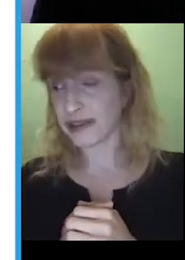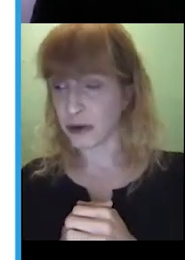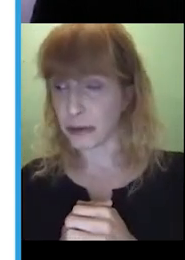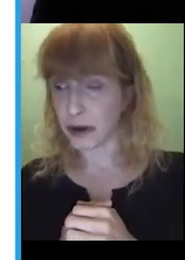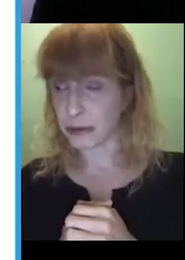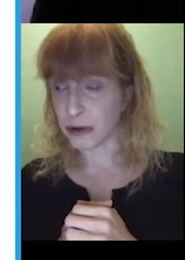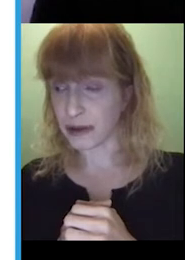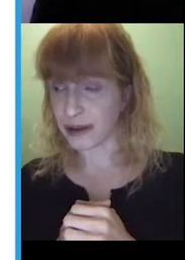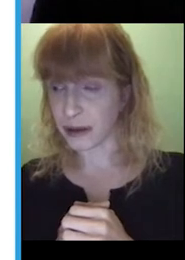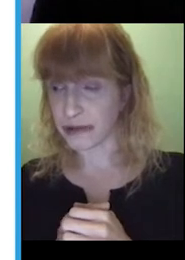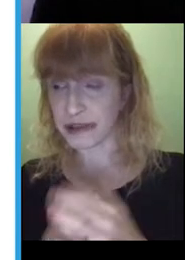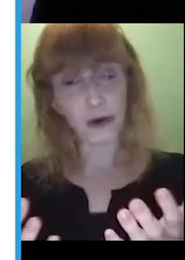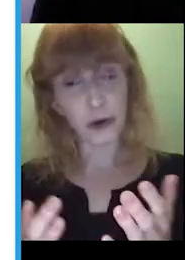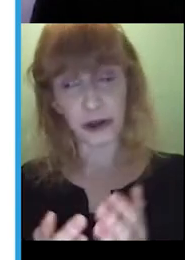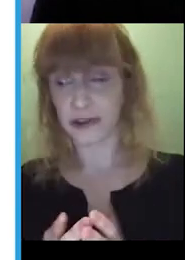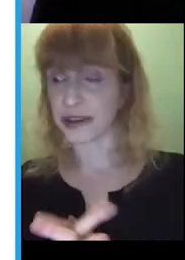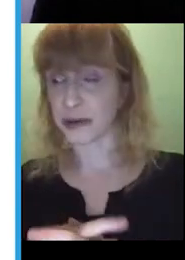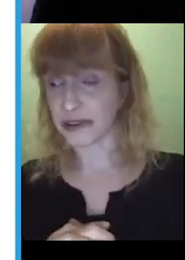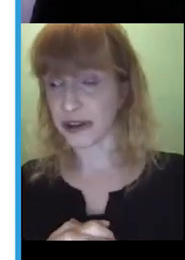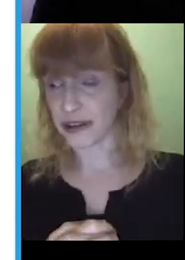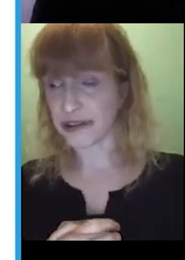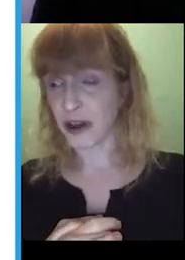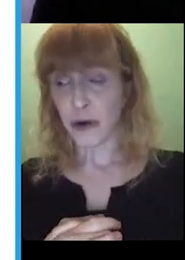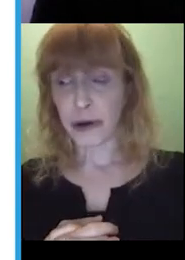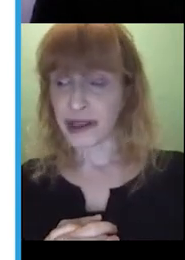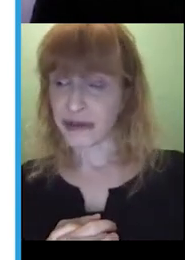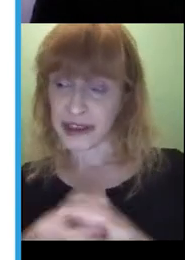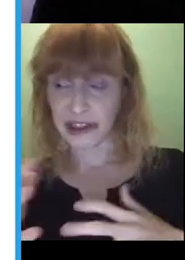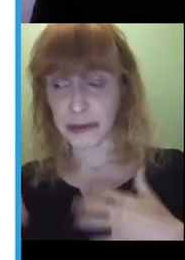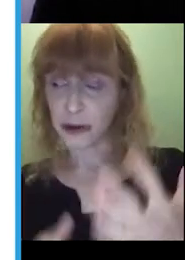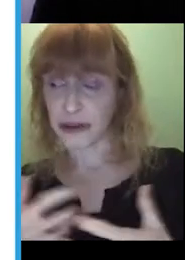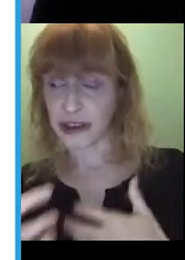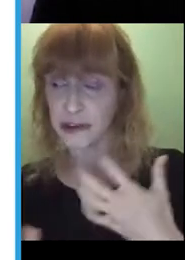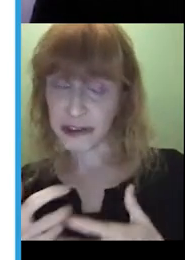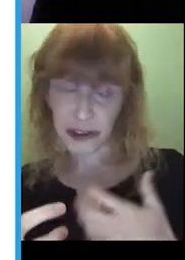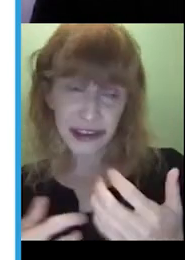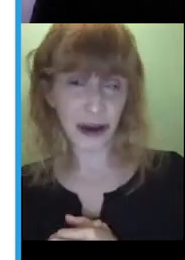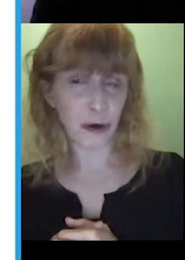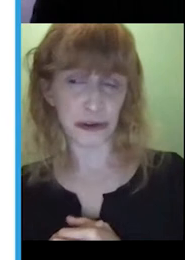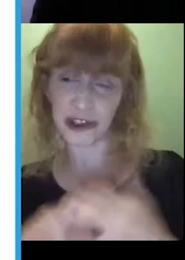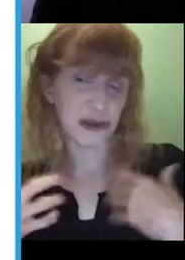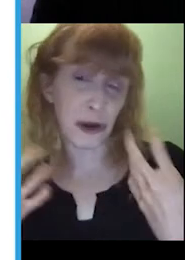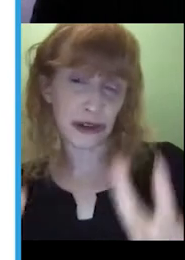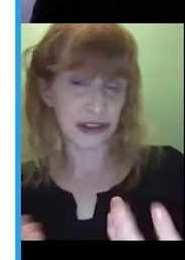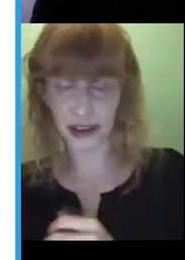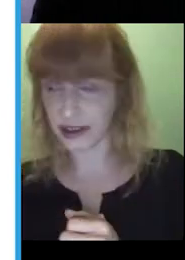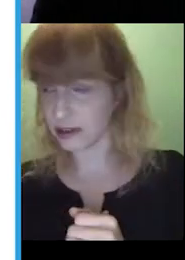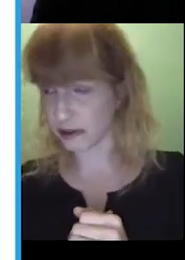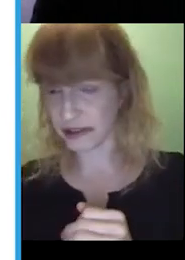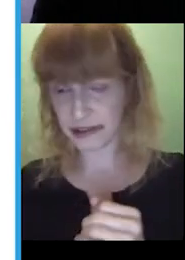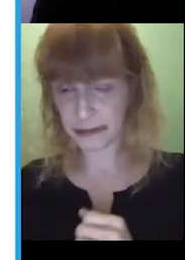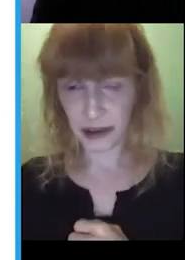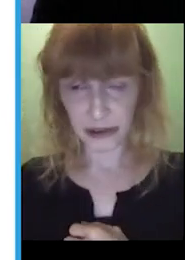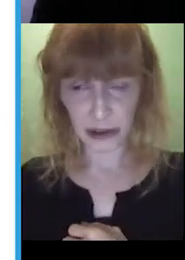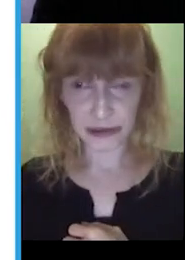comments. So, we might be modelling single words or single signs. We might even be expanding on their gestures or just responding to their